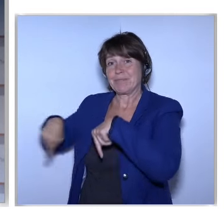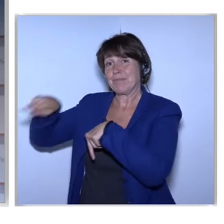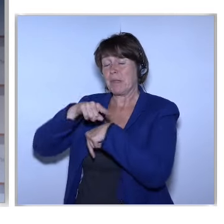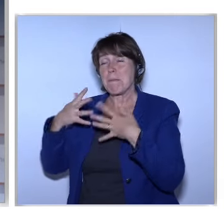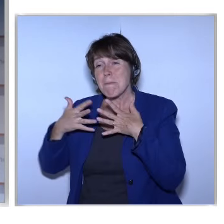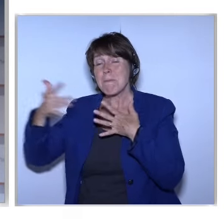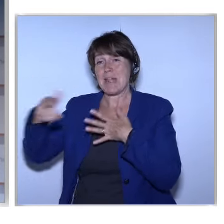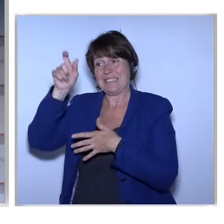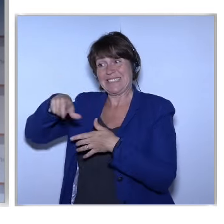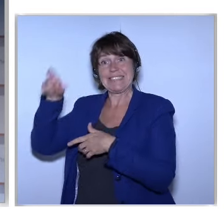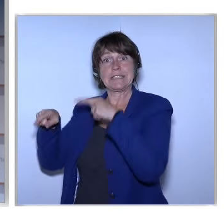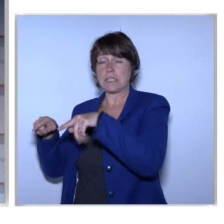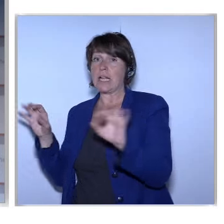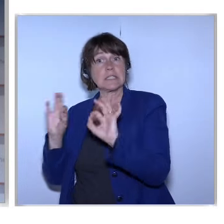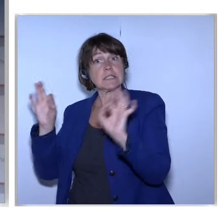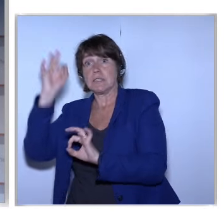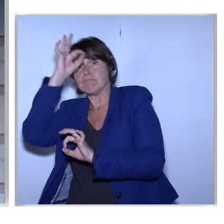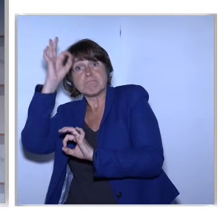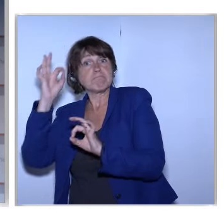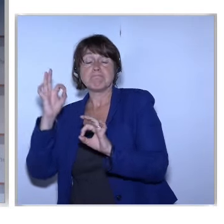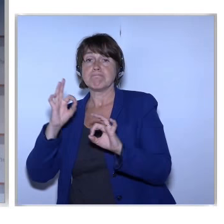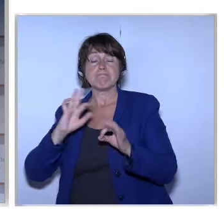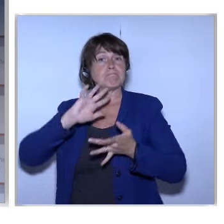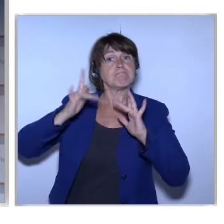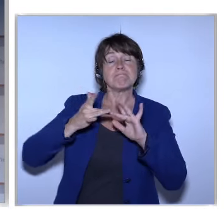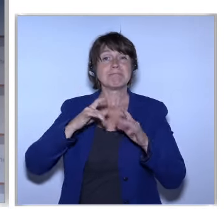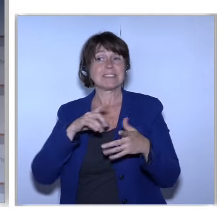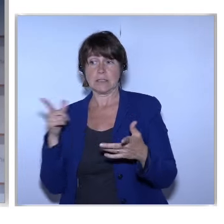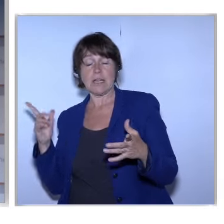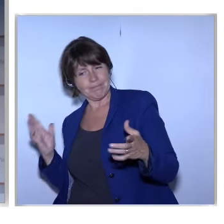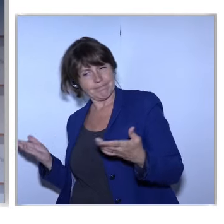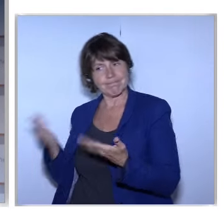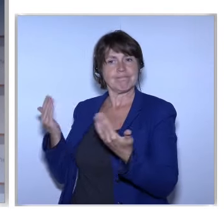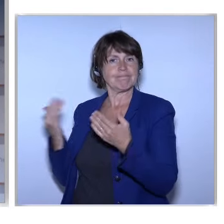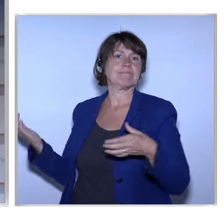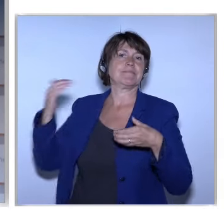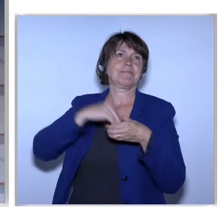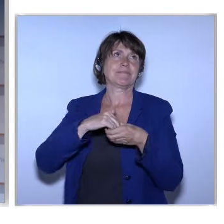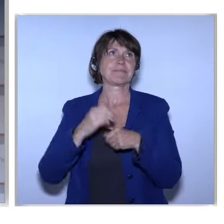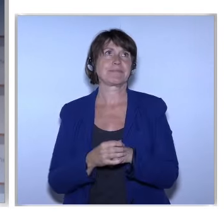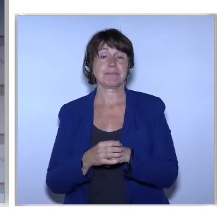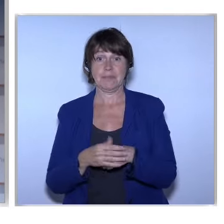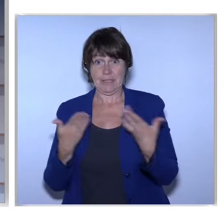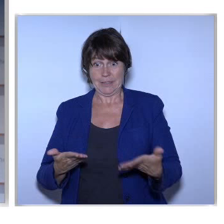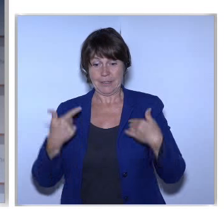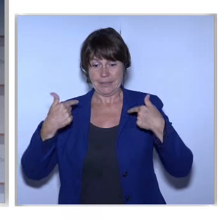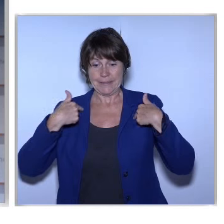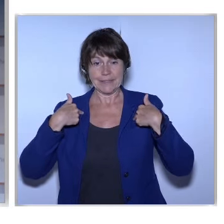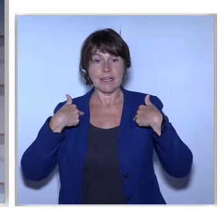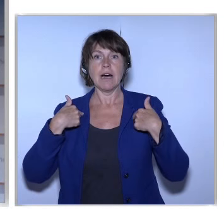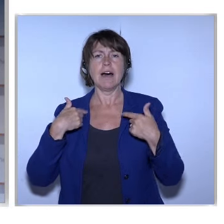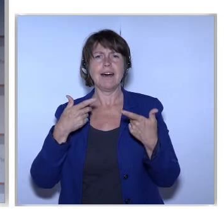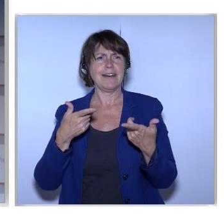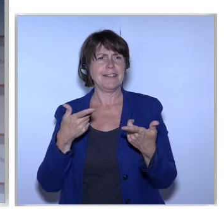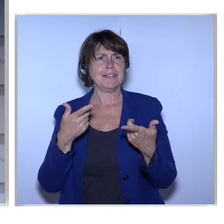To Take On Put On My Glasses Today I Had A Wonderful Giraffe Glasses That Made Me Look Like A Giraffe